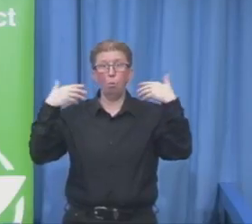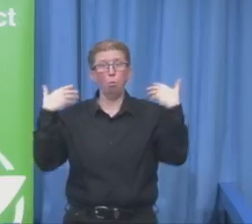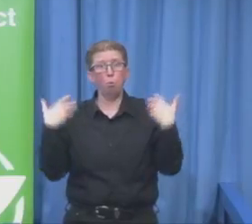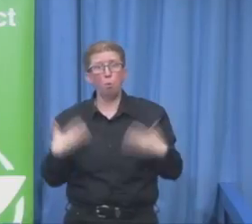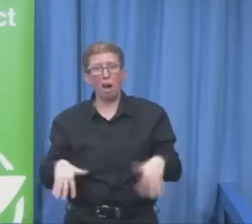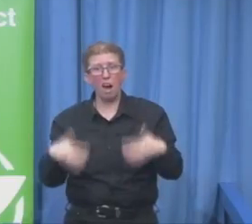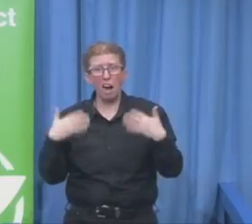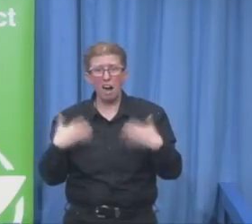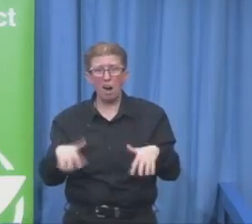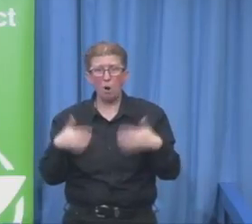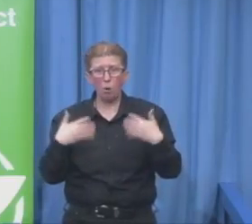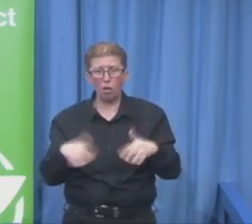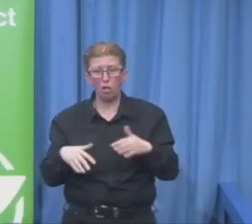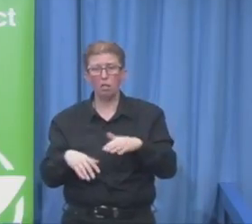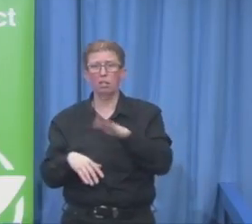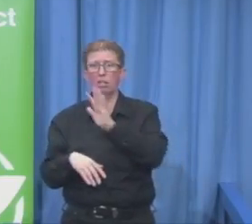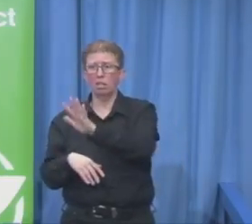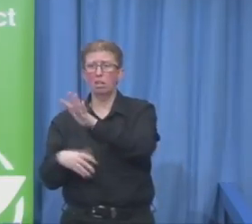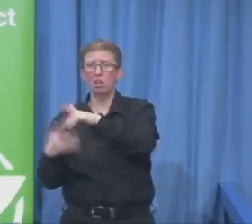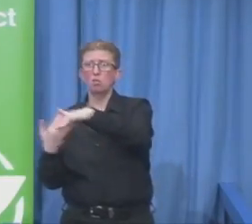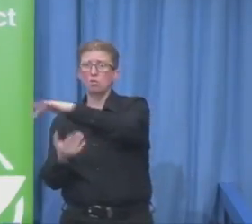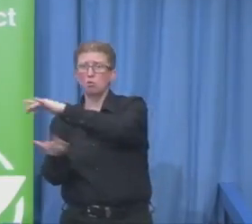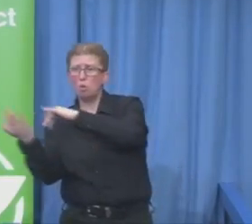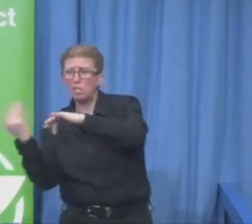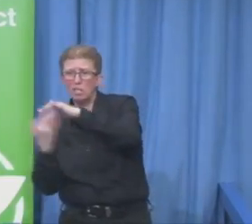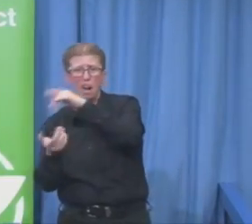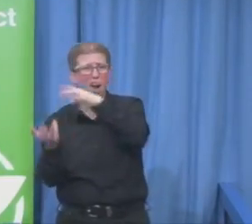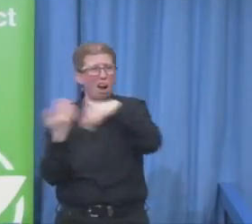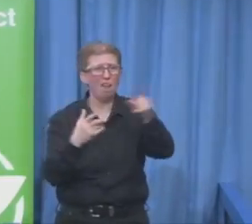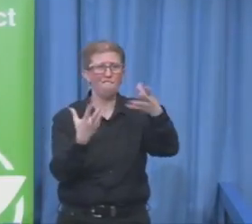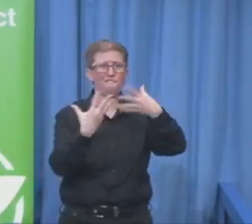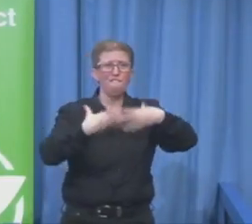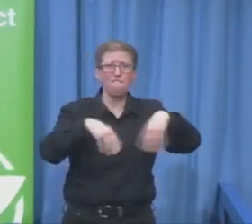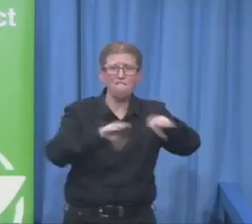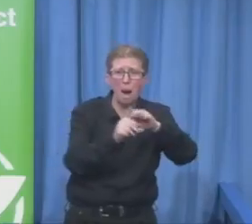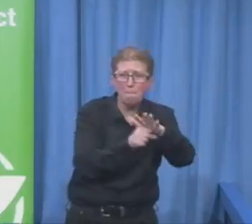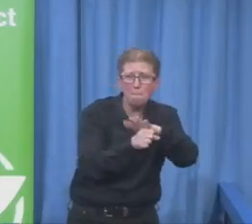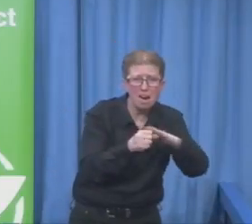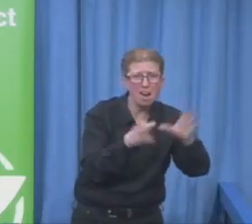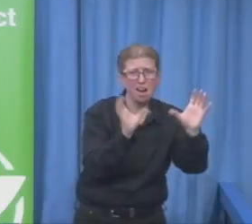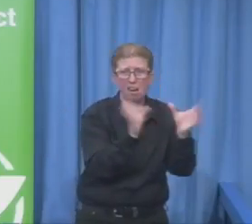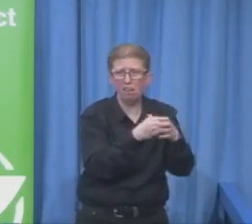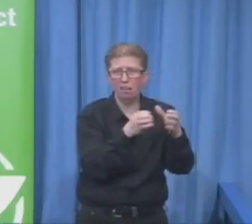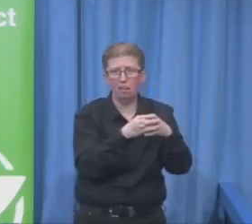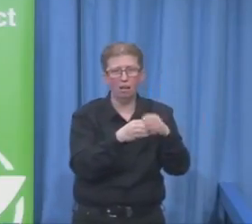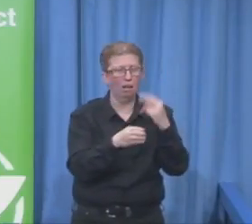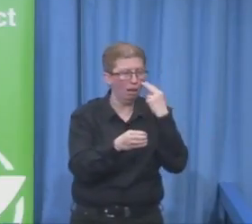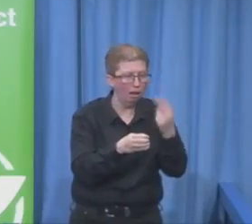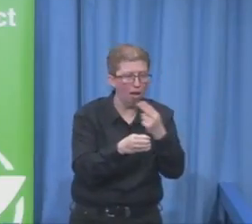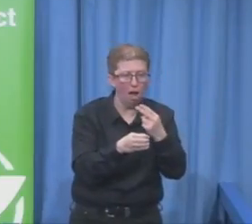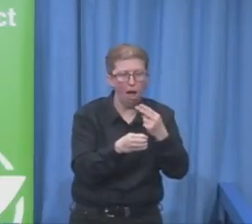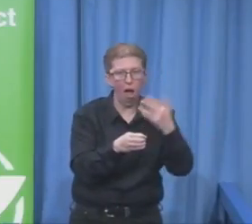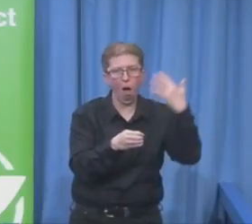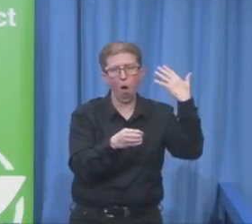these families are living in. And that changed my research approach very much, coming more to